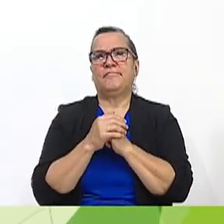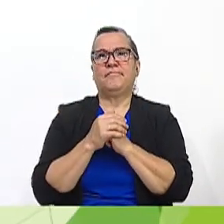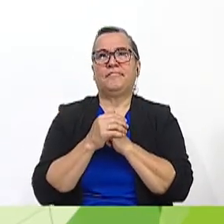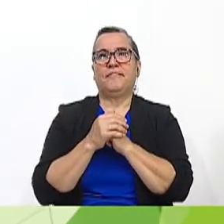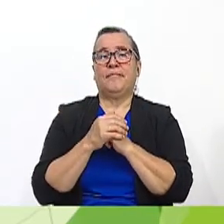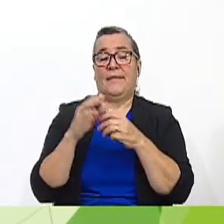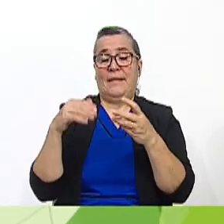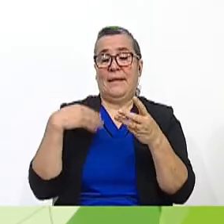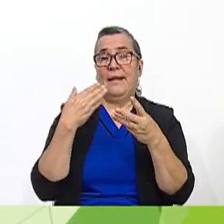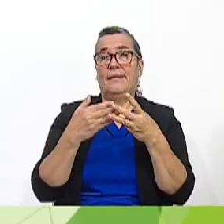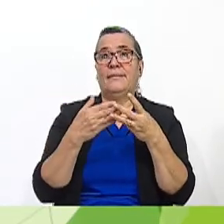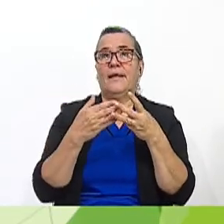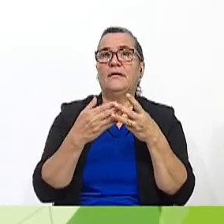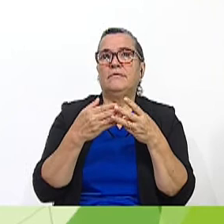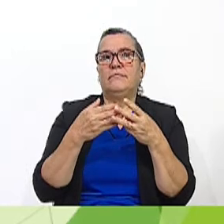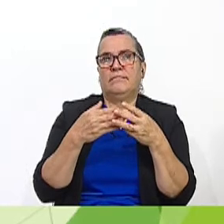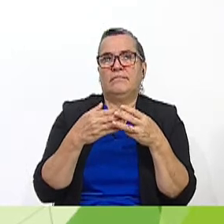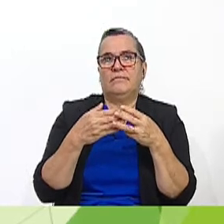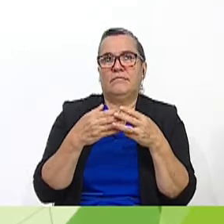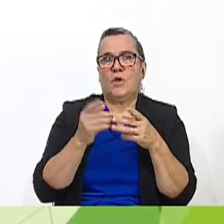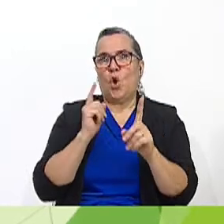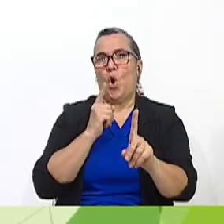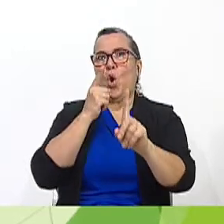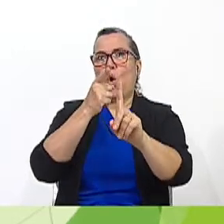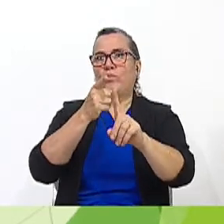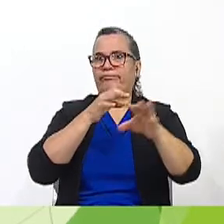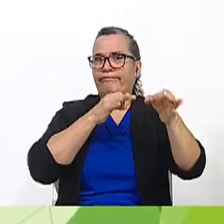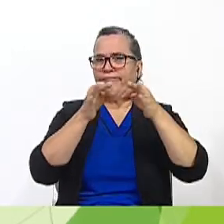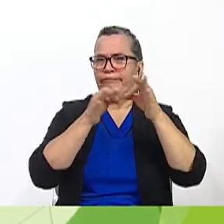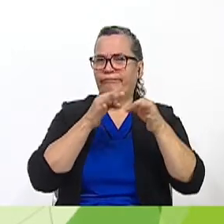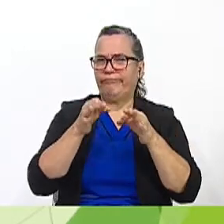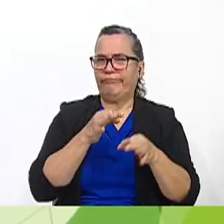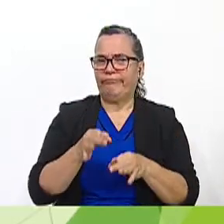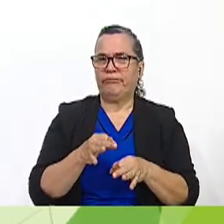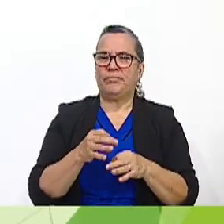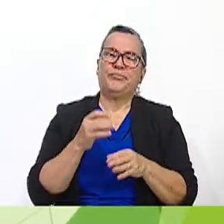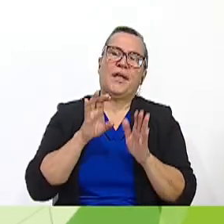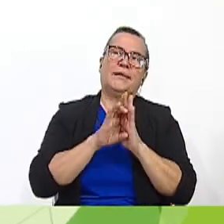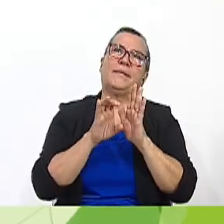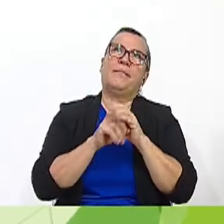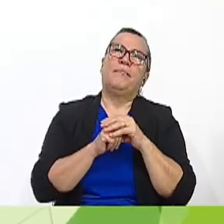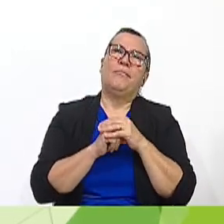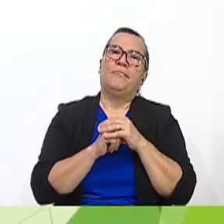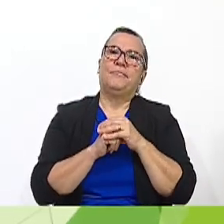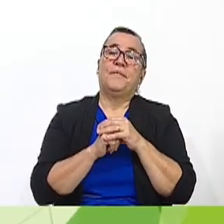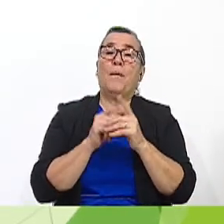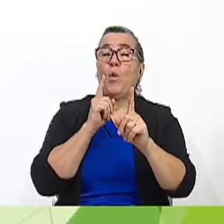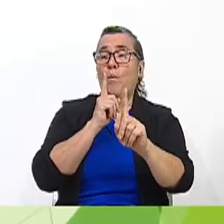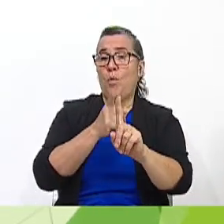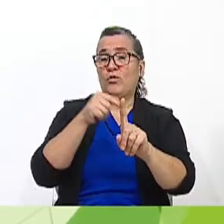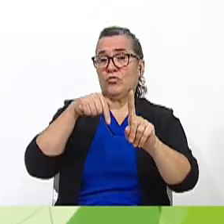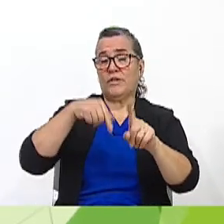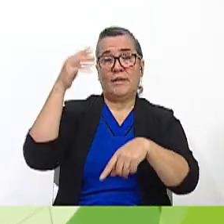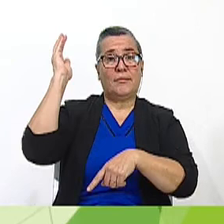you are going to explain your goal, right? For example, you are going to say, the purpose of this presentation is,